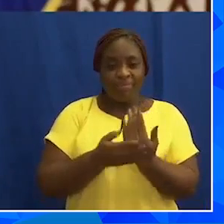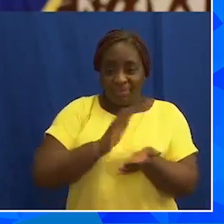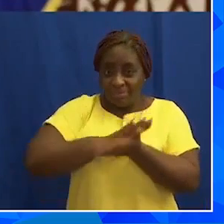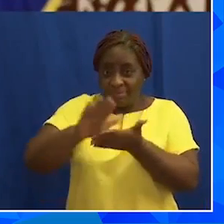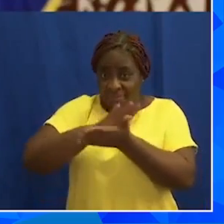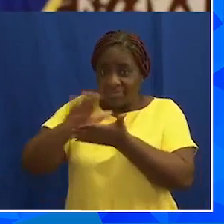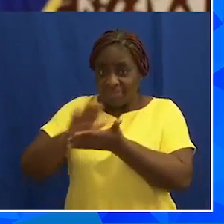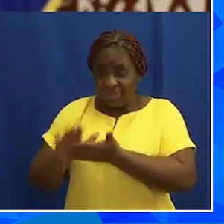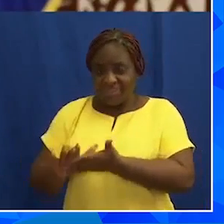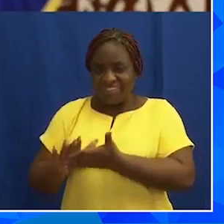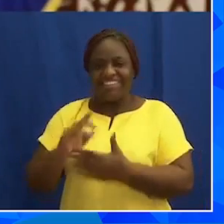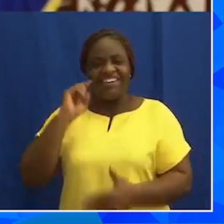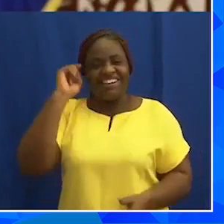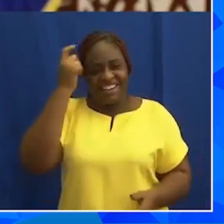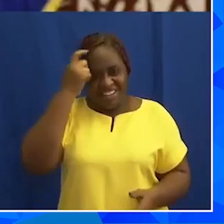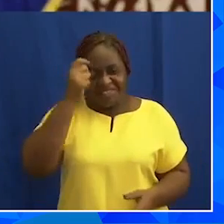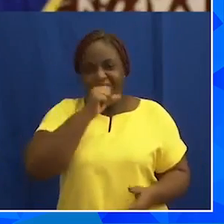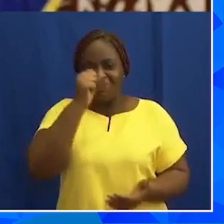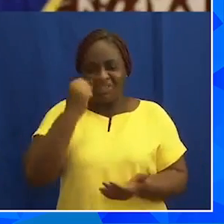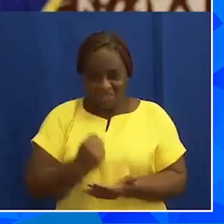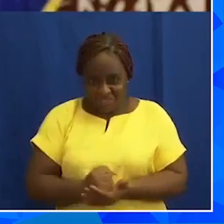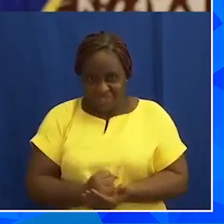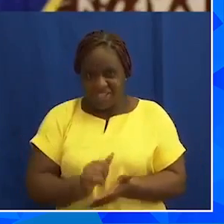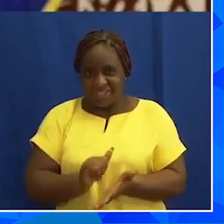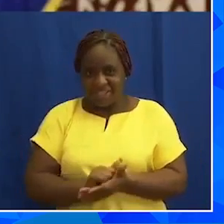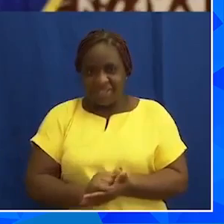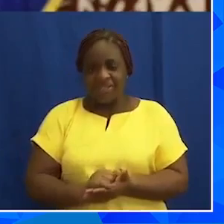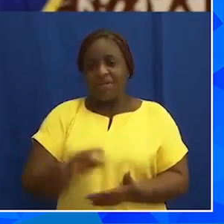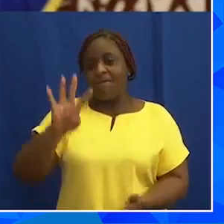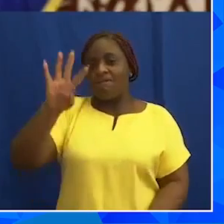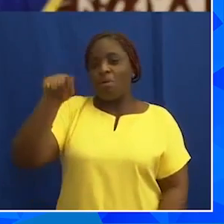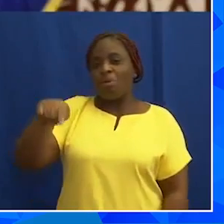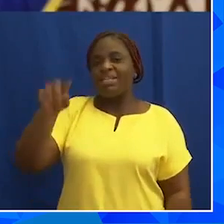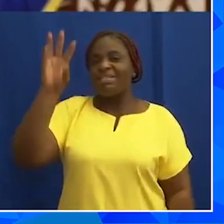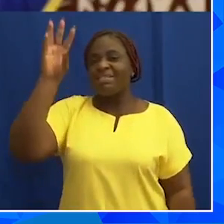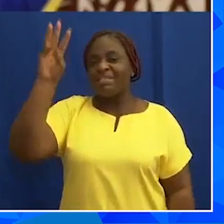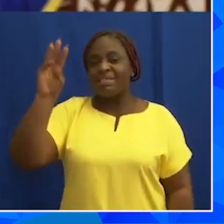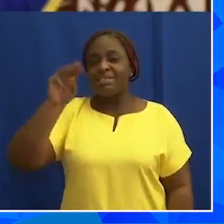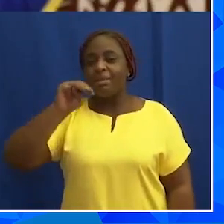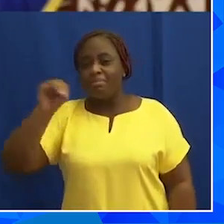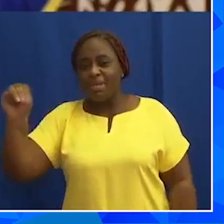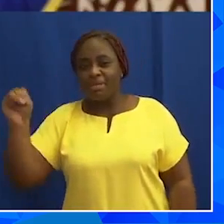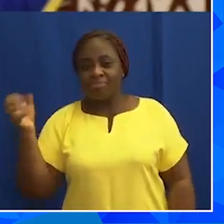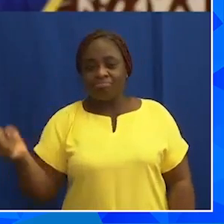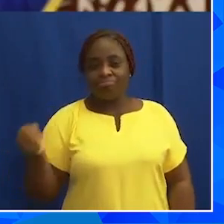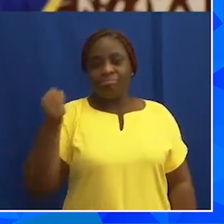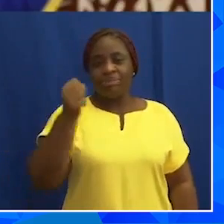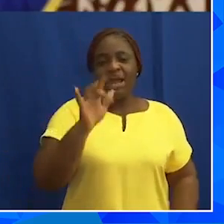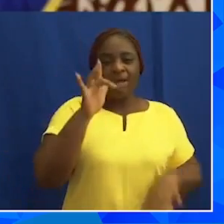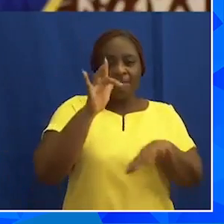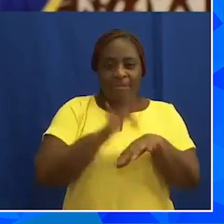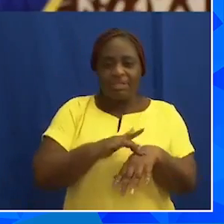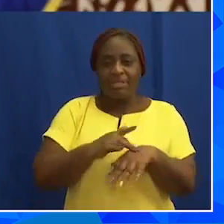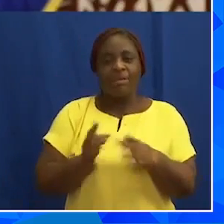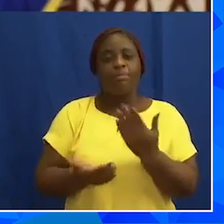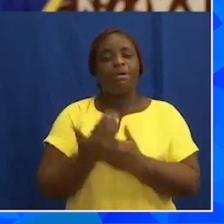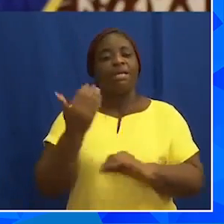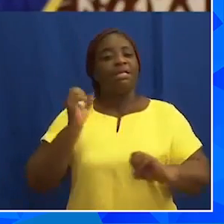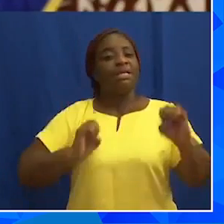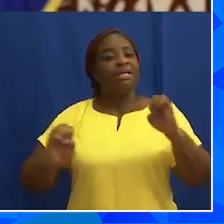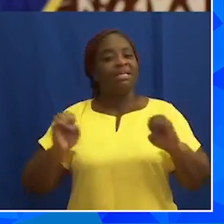government ensured that the 4.6 million depositors affected by the exercise